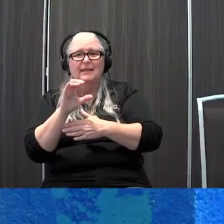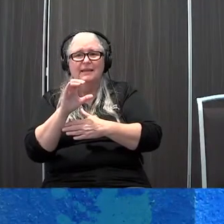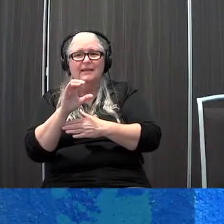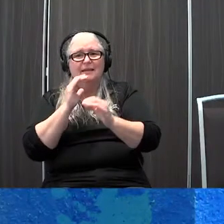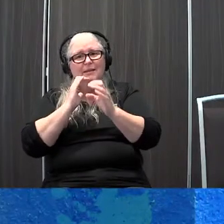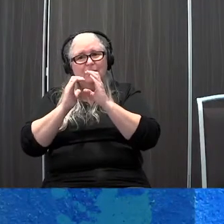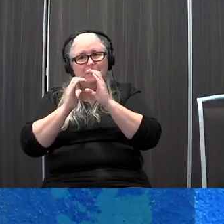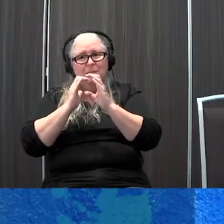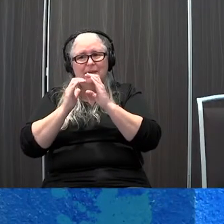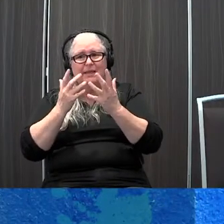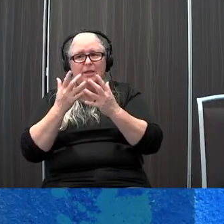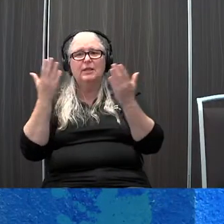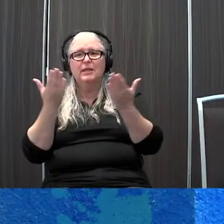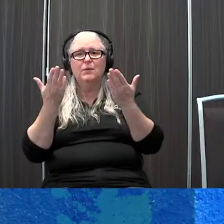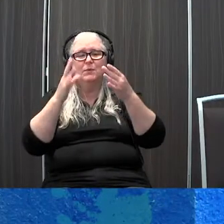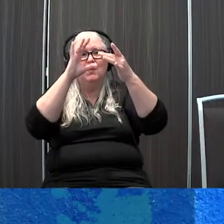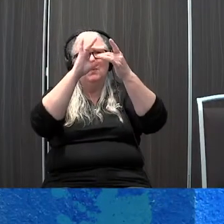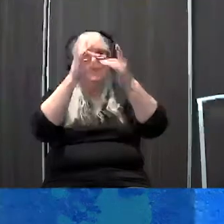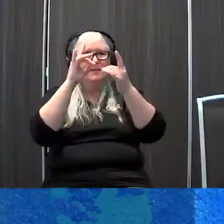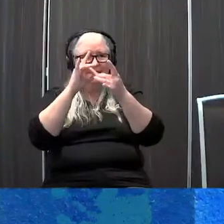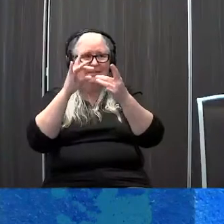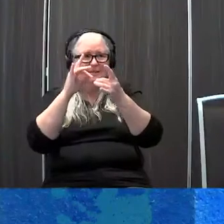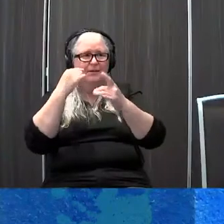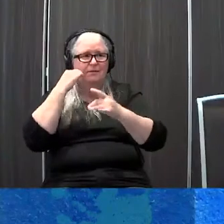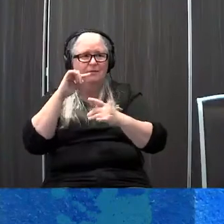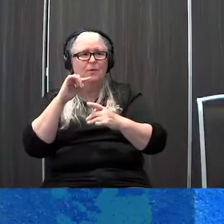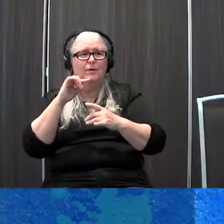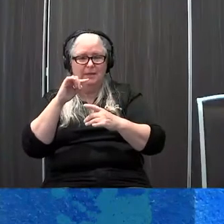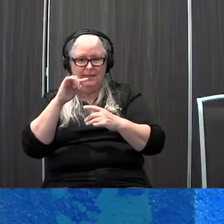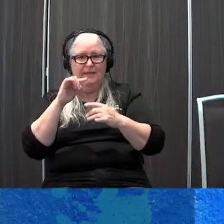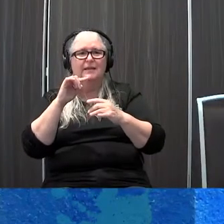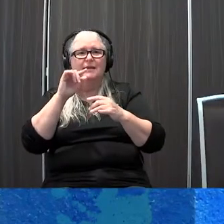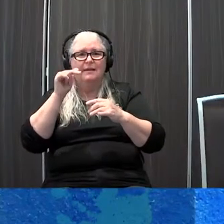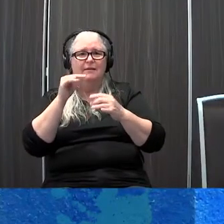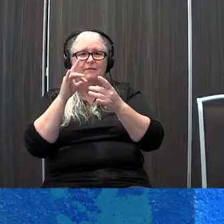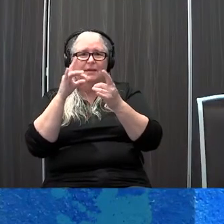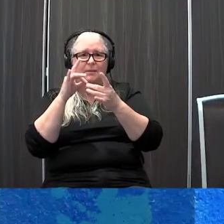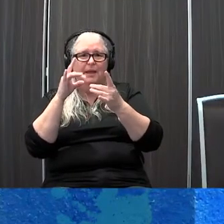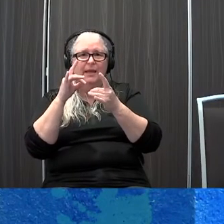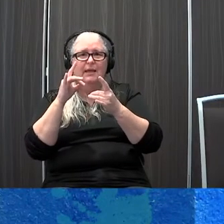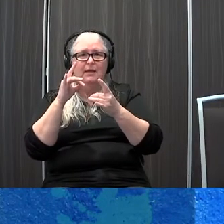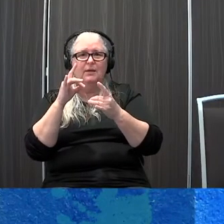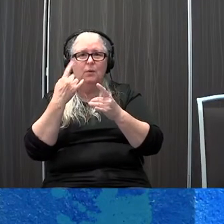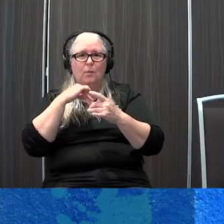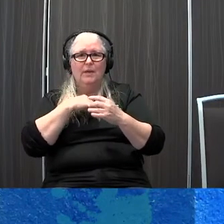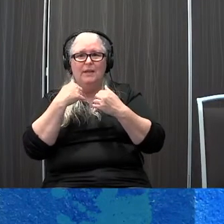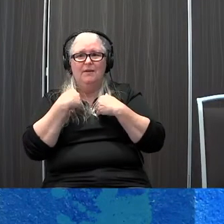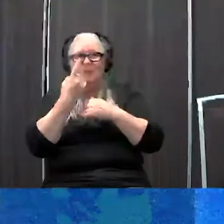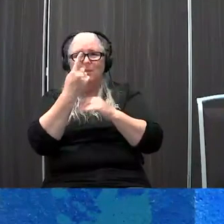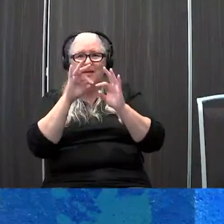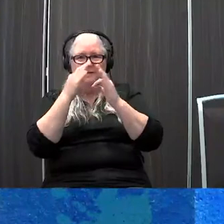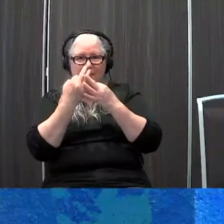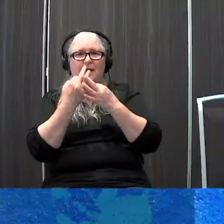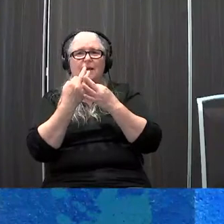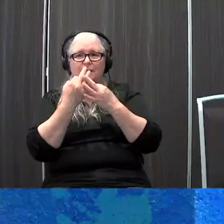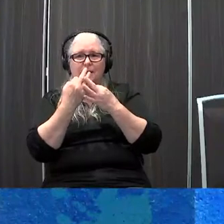and here's some quotes for some of the feedback that we got from families so we have one family for us